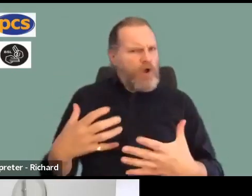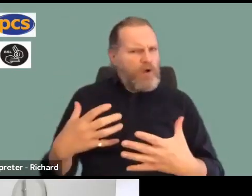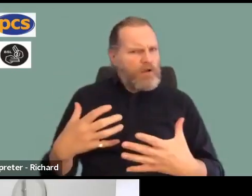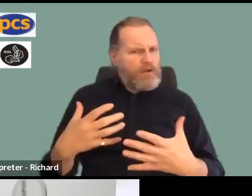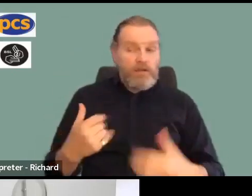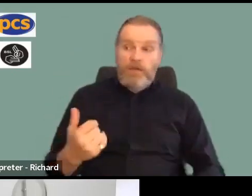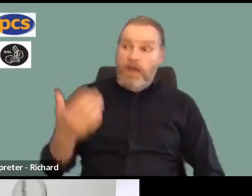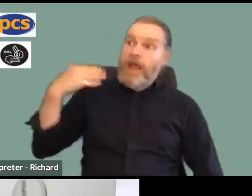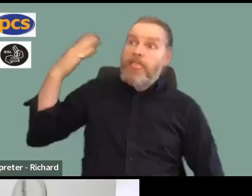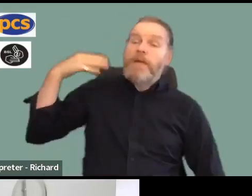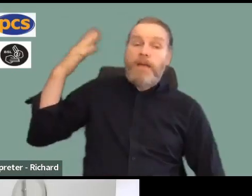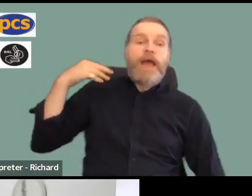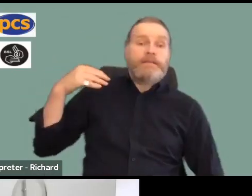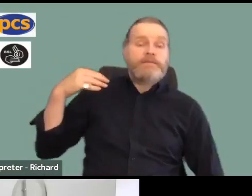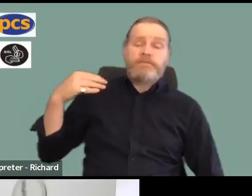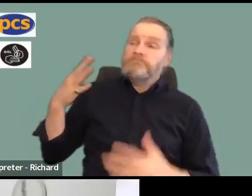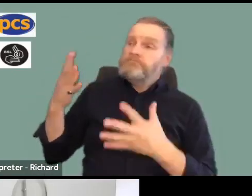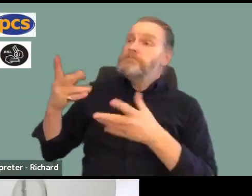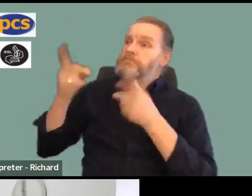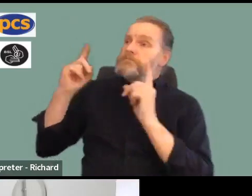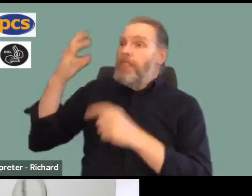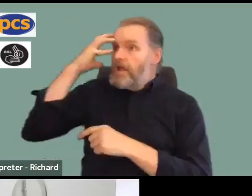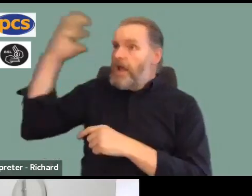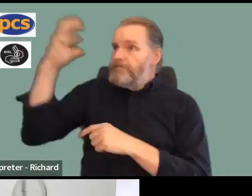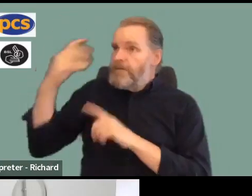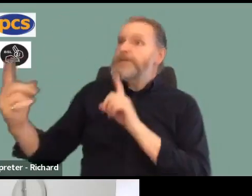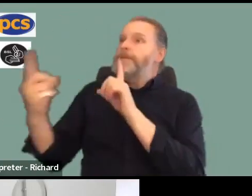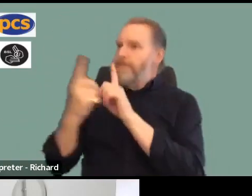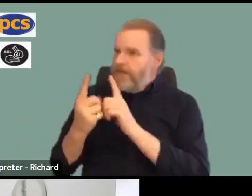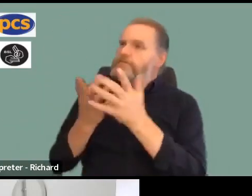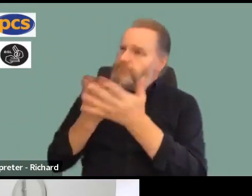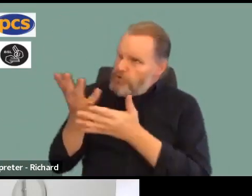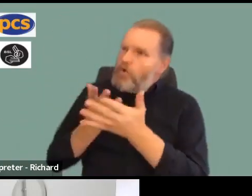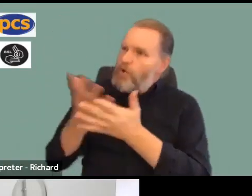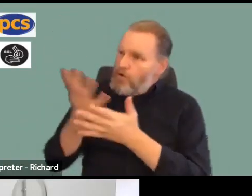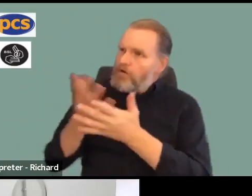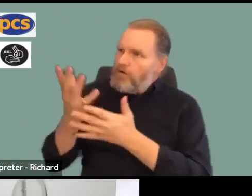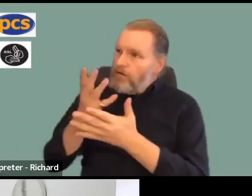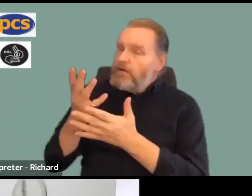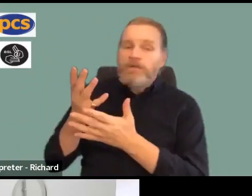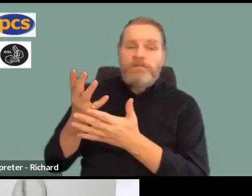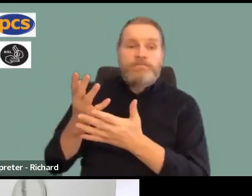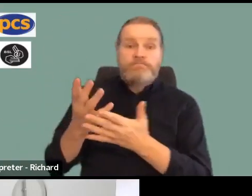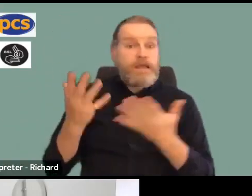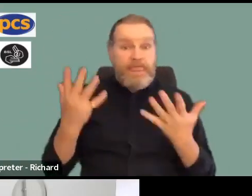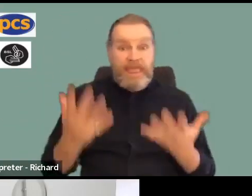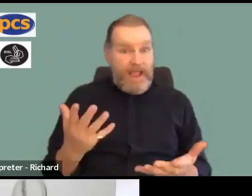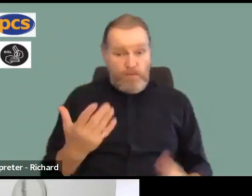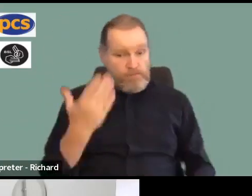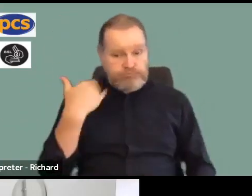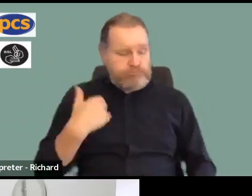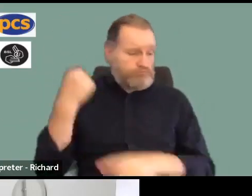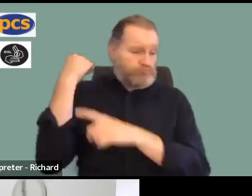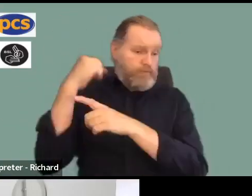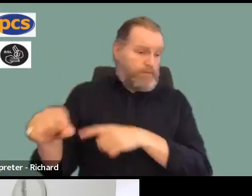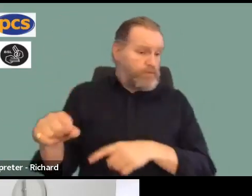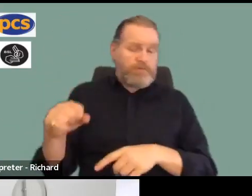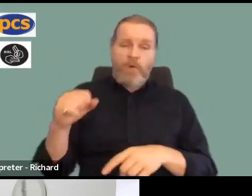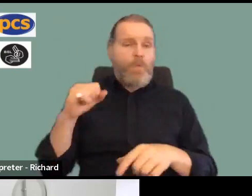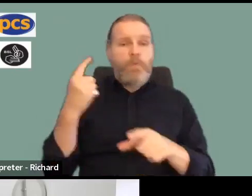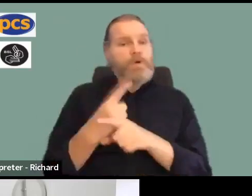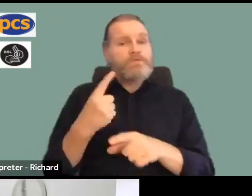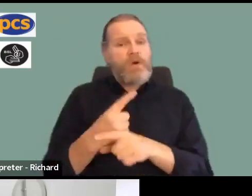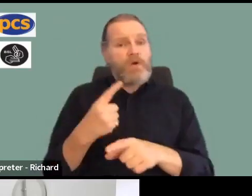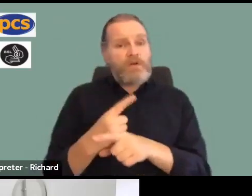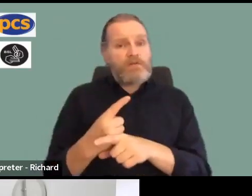Ministers have been prepared to meet the union, even if it's to tell us that they're not going to change their mind. Recently, we've seen the unprecedented situation